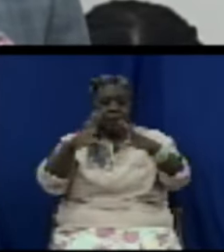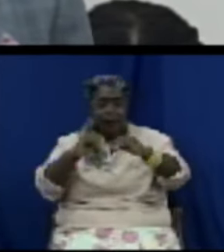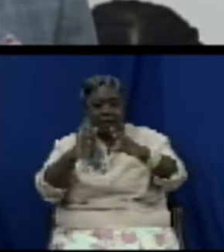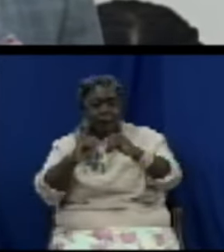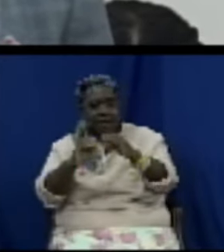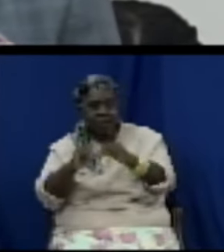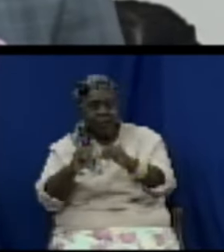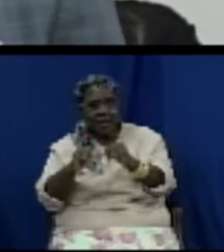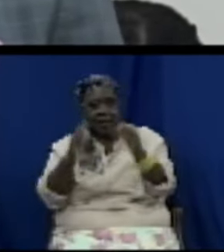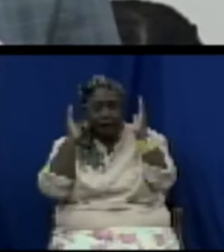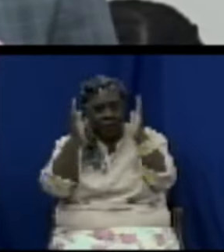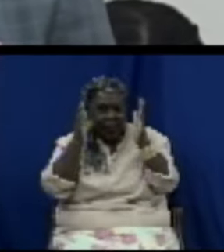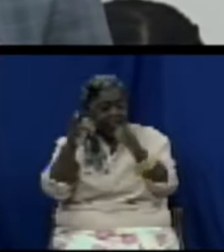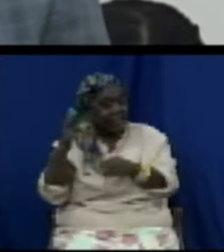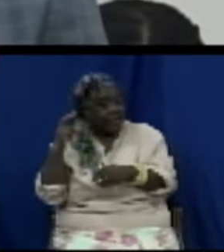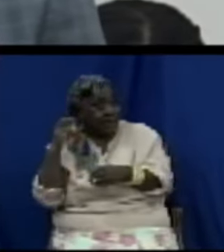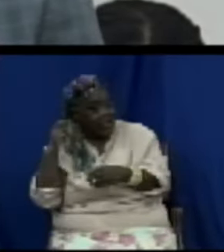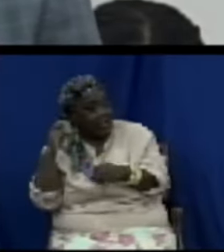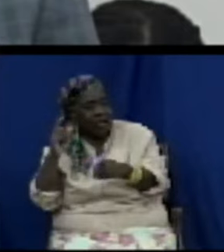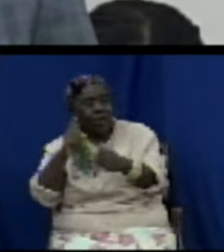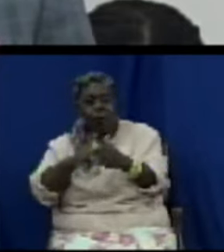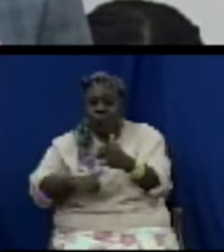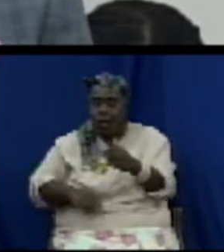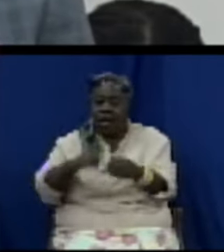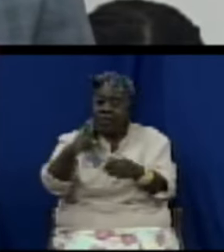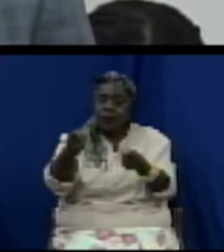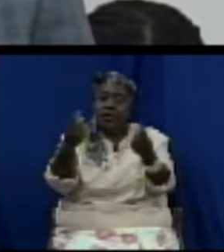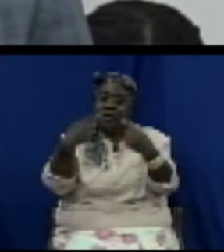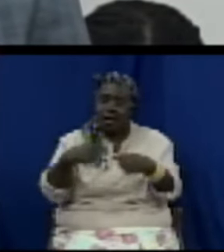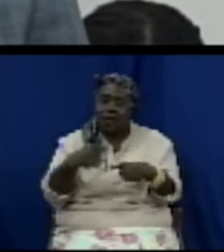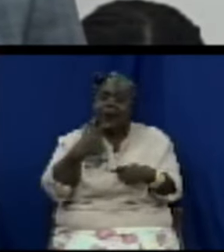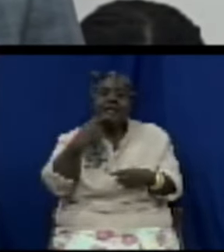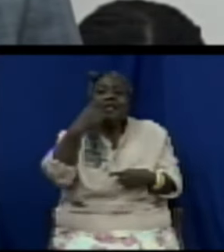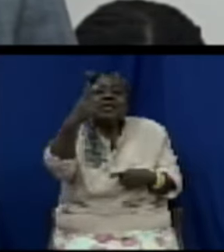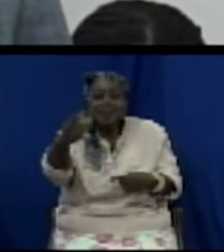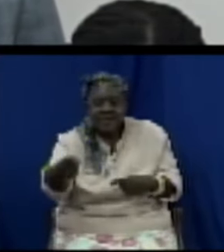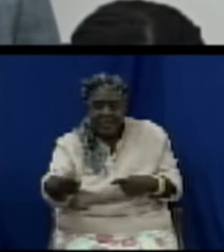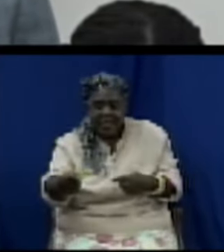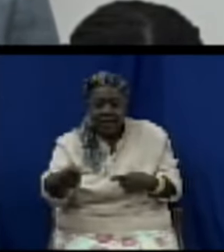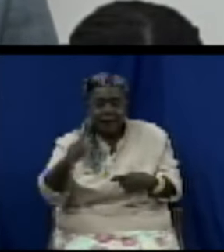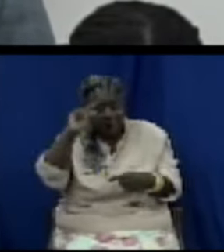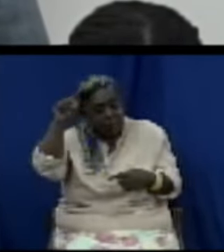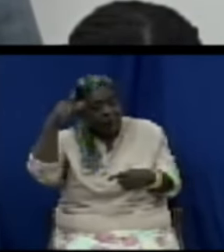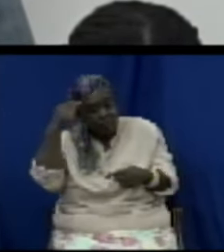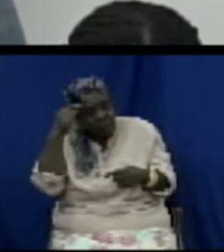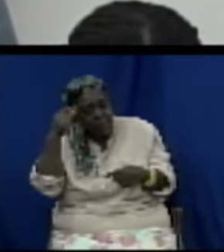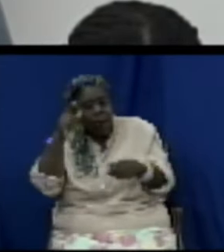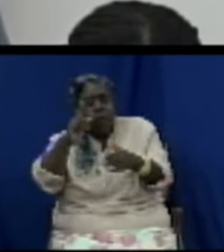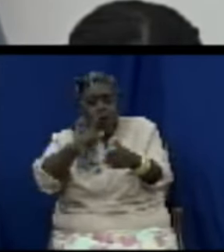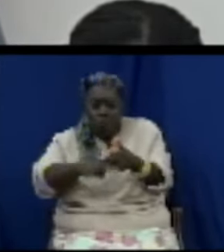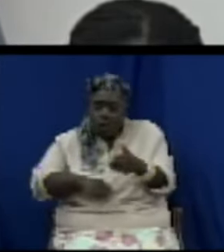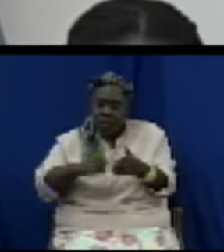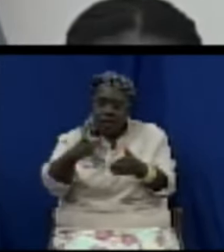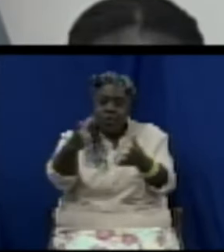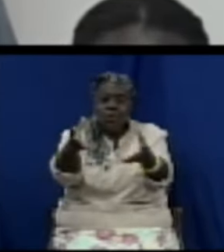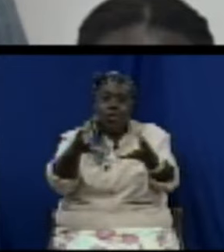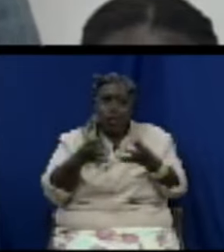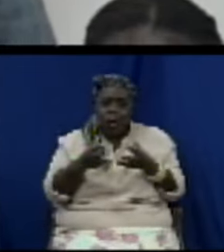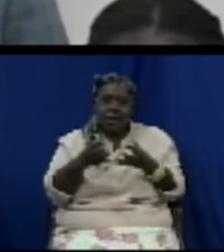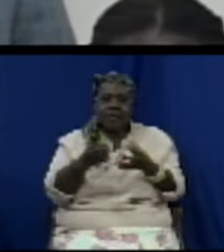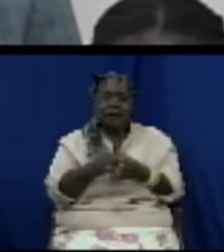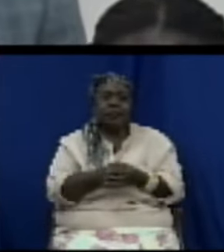want to hear from them with respect to their suggestions and so forth so that we can have the best possible scenario in building out the budget for